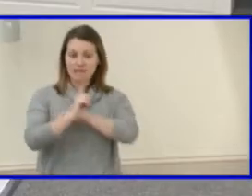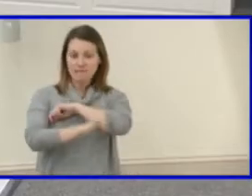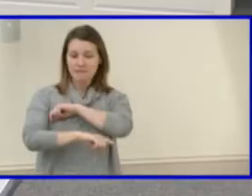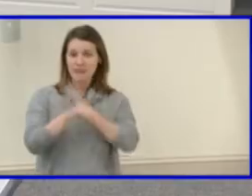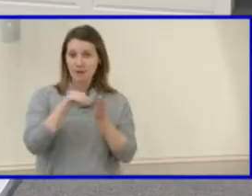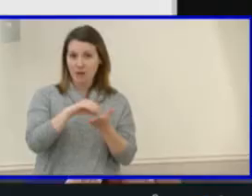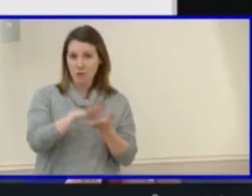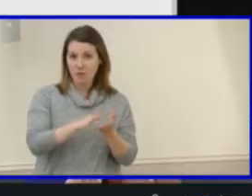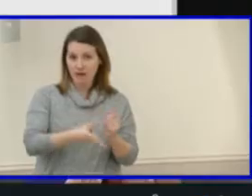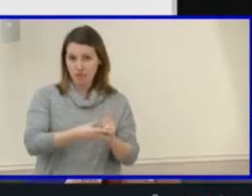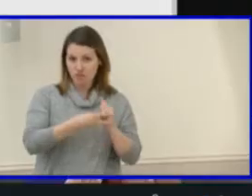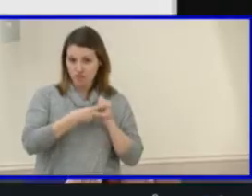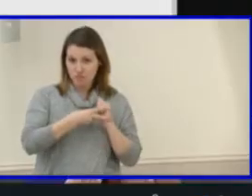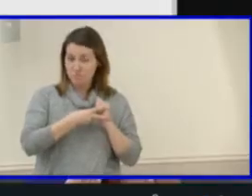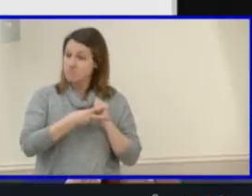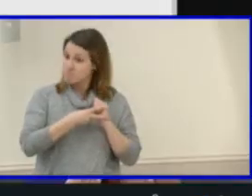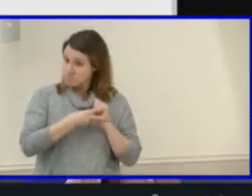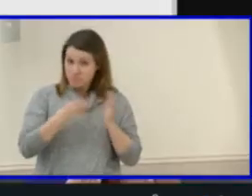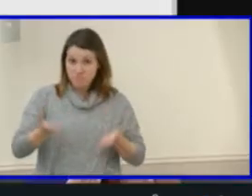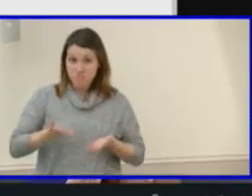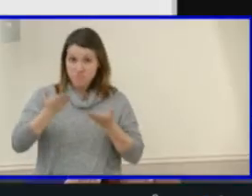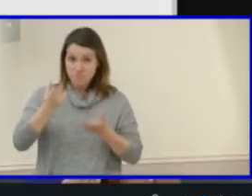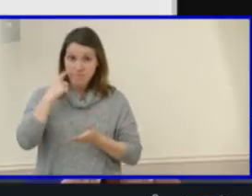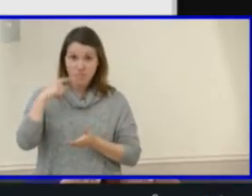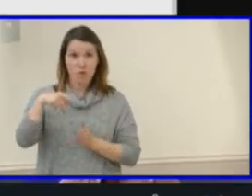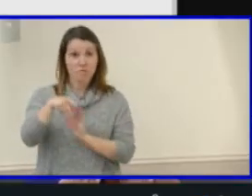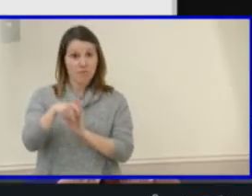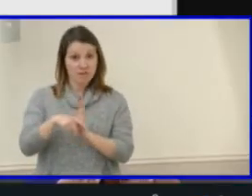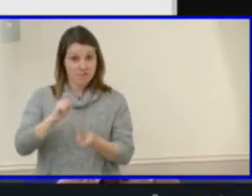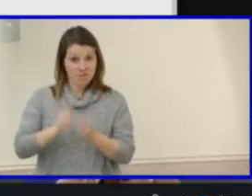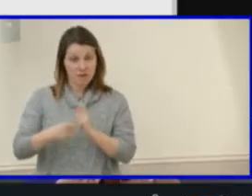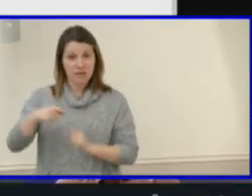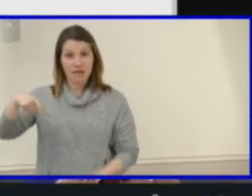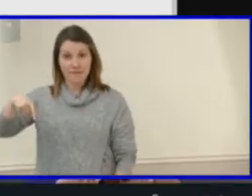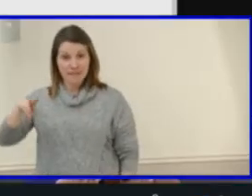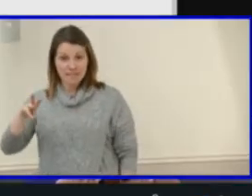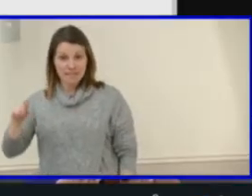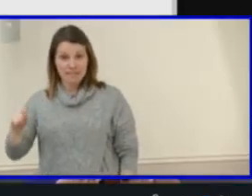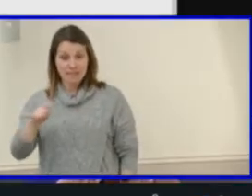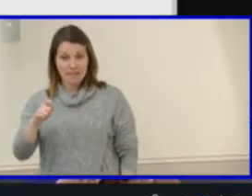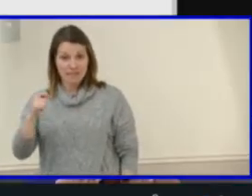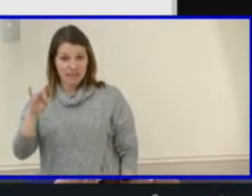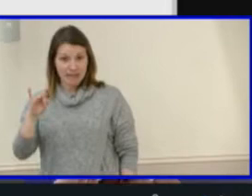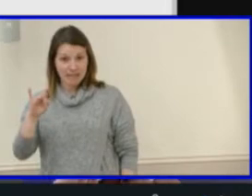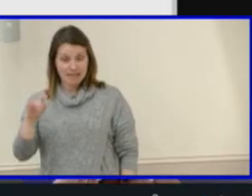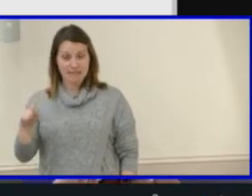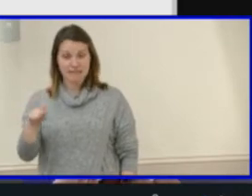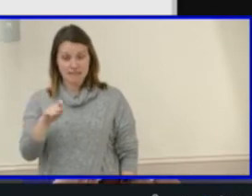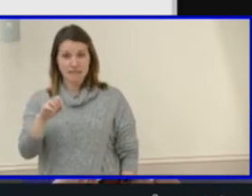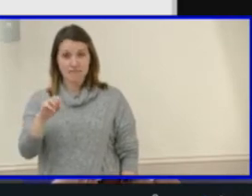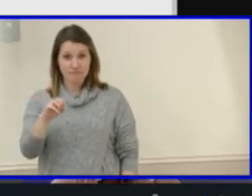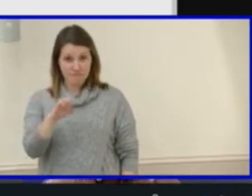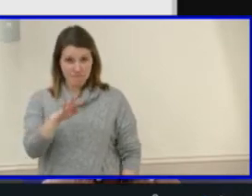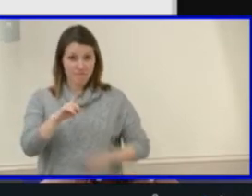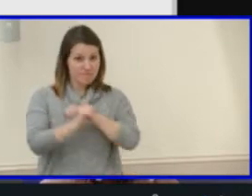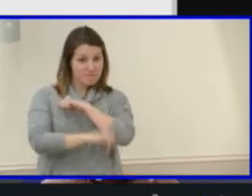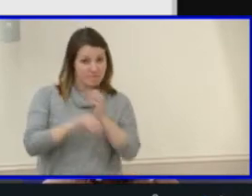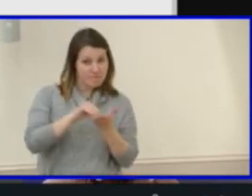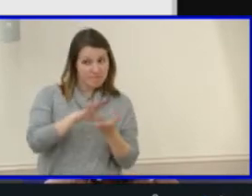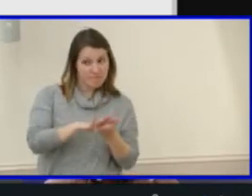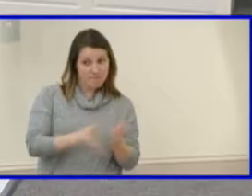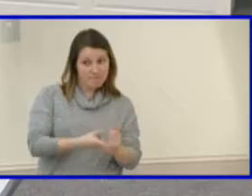to approve proposed revisions to policy P6-18-004 disciplinary records?